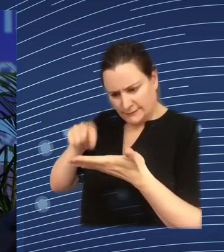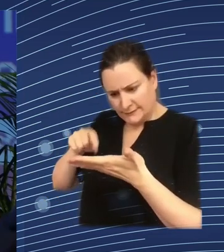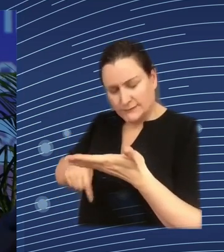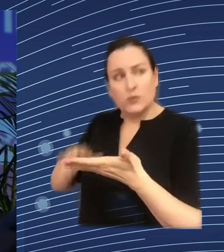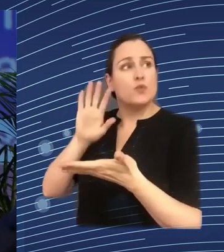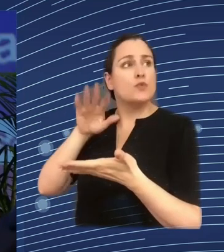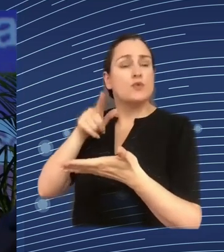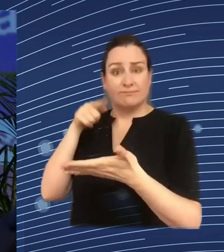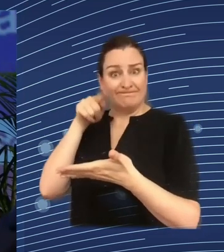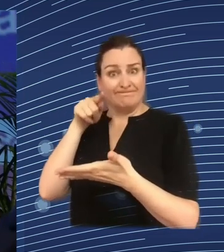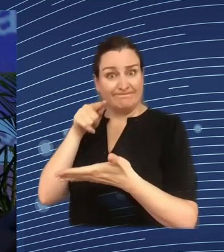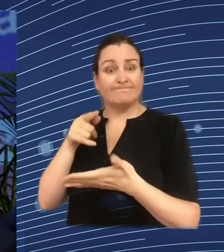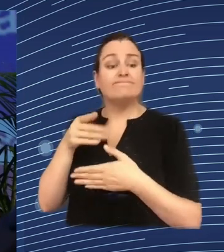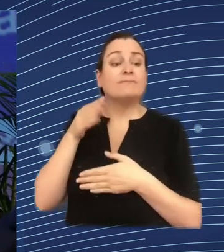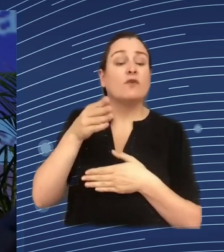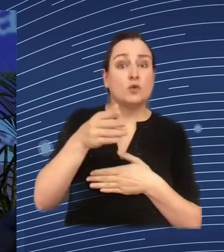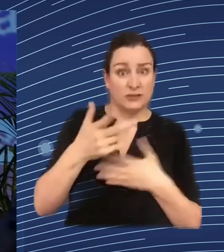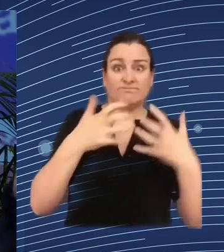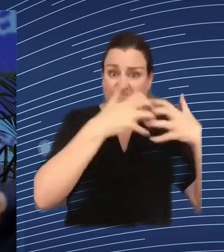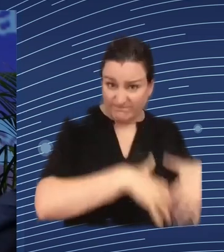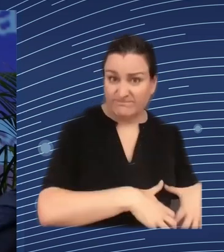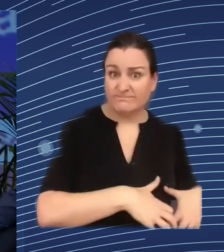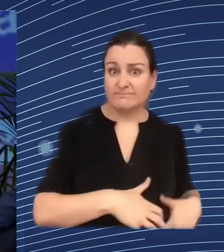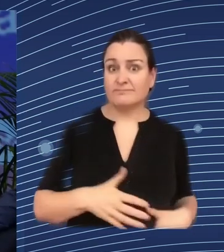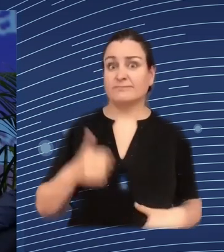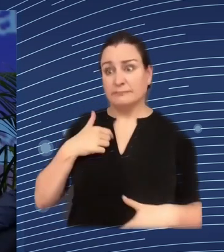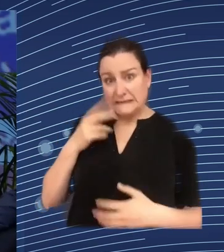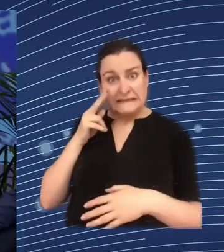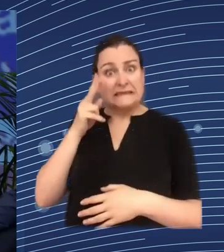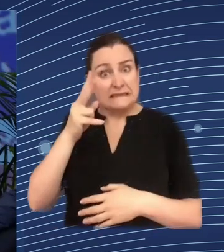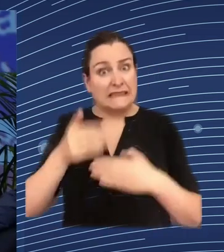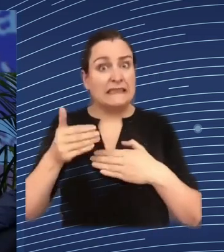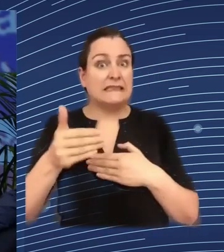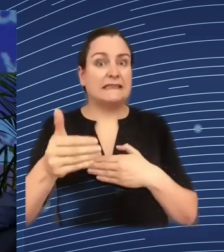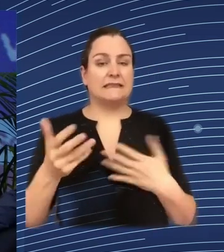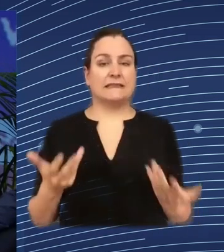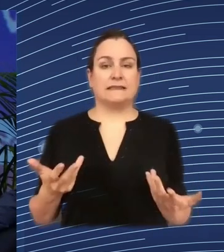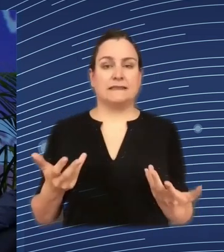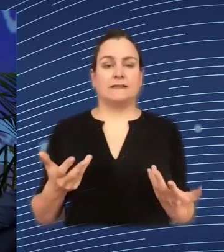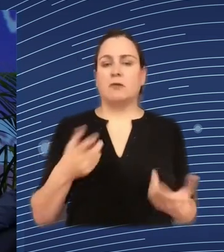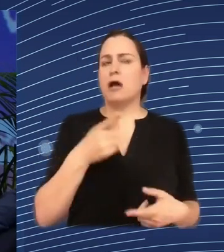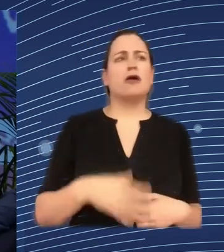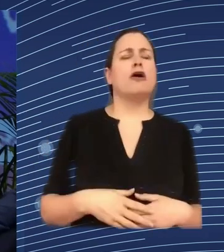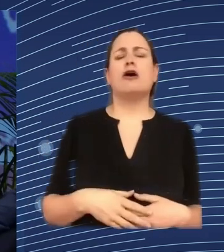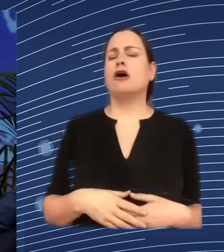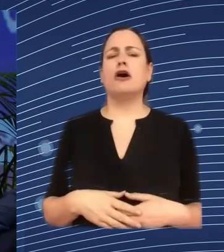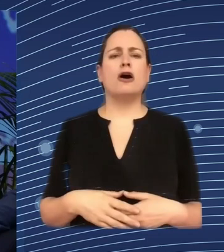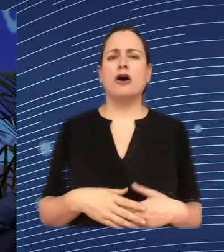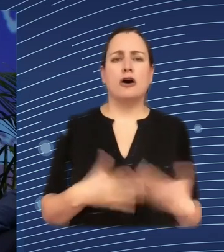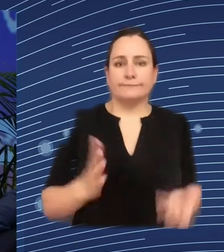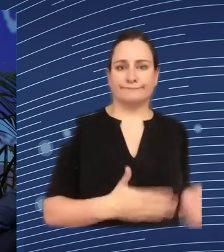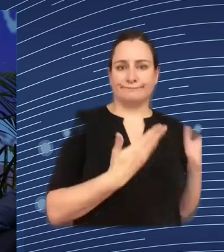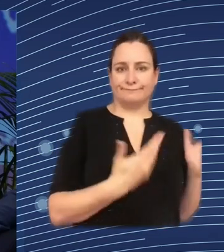understood them not even managers understood them well we're saying the same thing now in the employment relationship in the labour relationship when workers have a problem